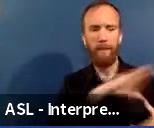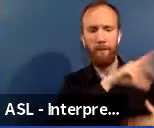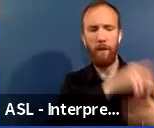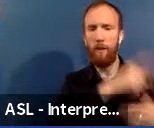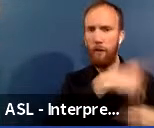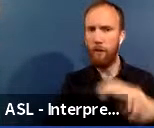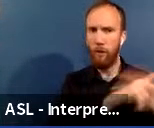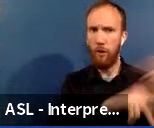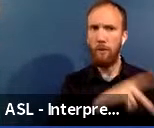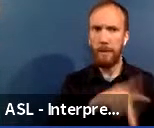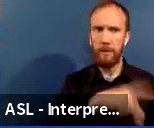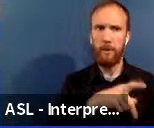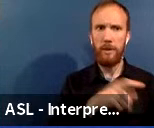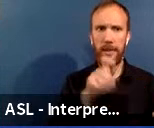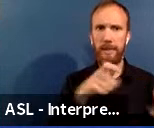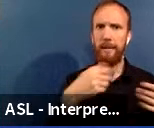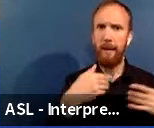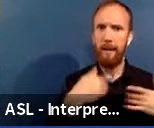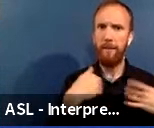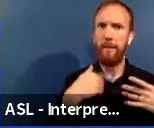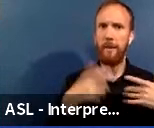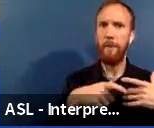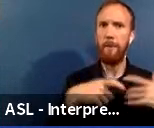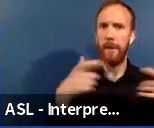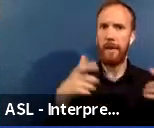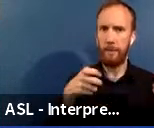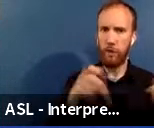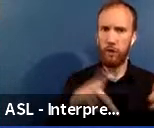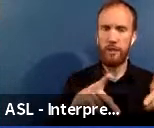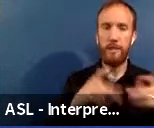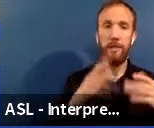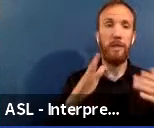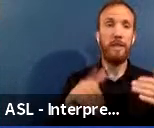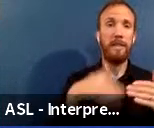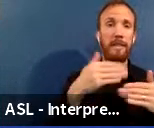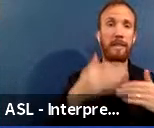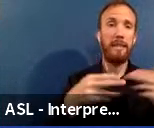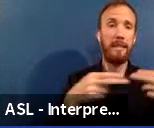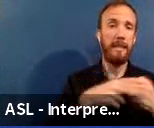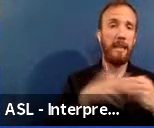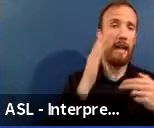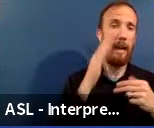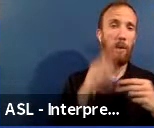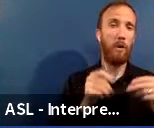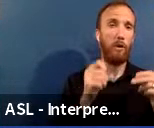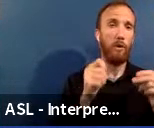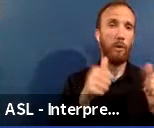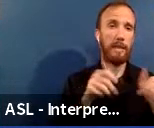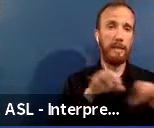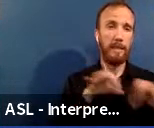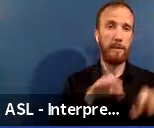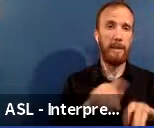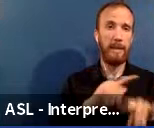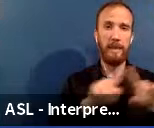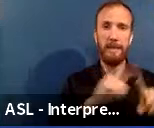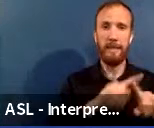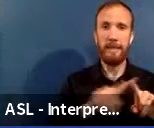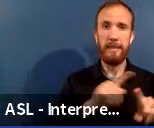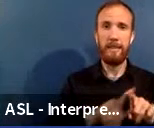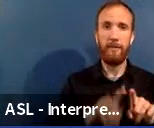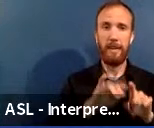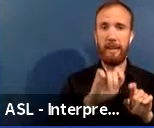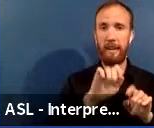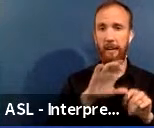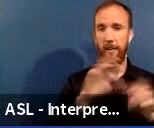with the largest opportunity gaps. If we go to the next slide I'll just briefly walk through the different indicators here, providing a little bit more